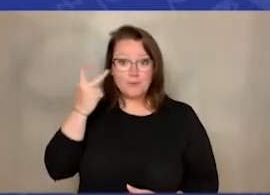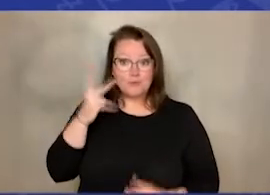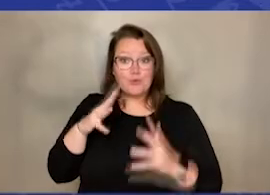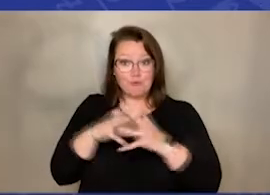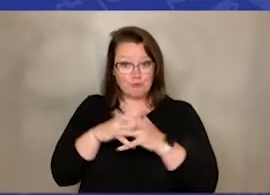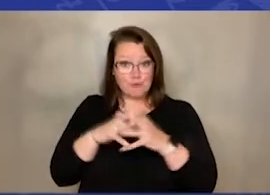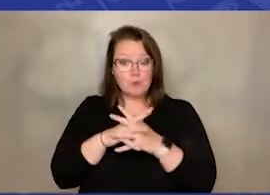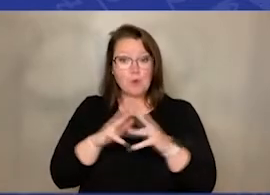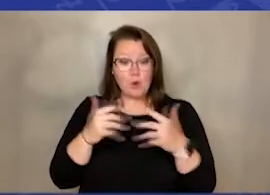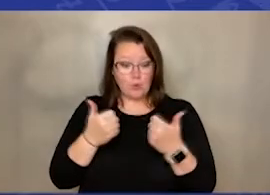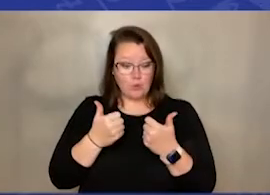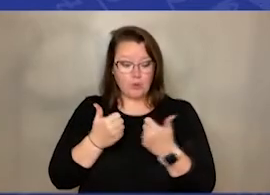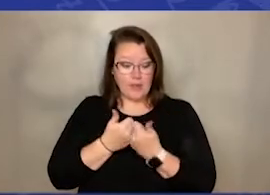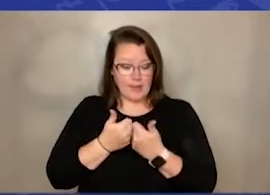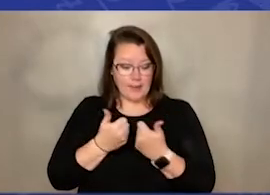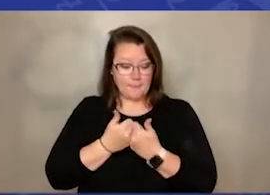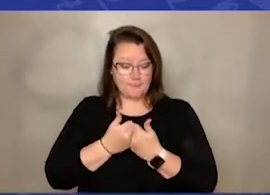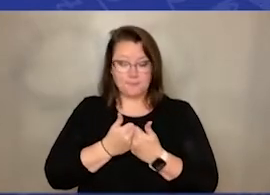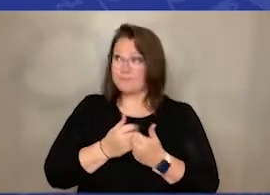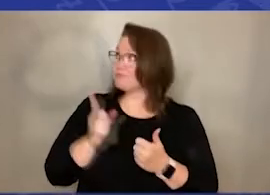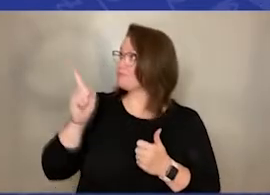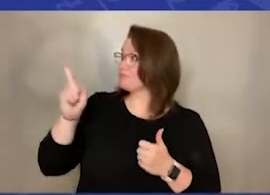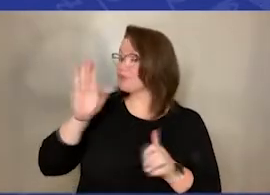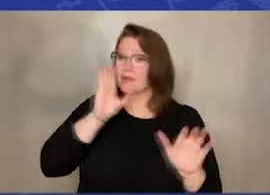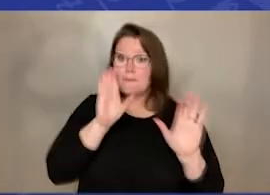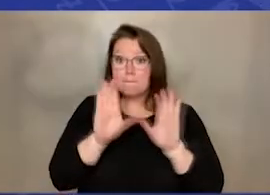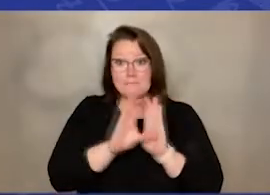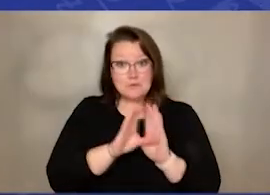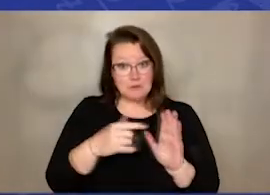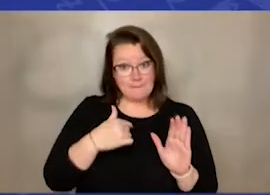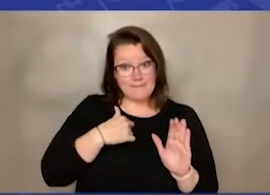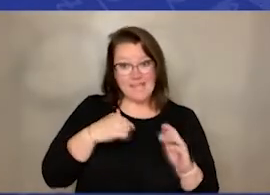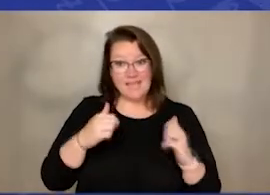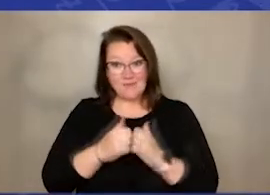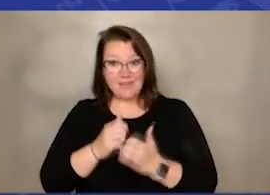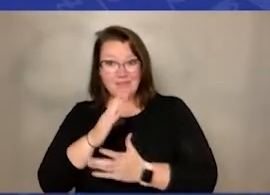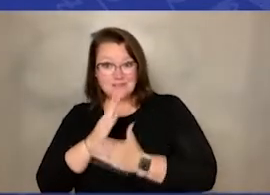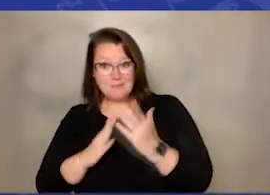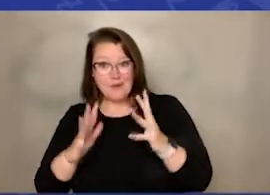And this is a picture of me with some of the players.